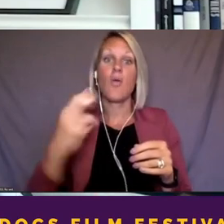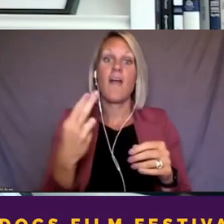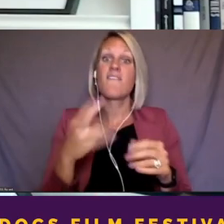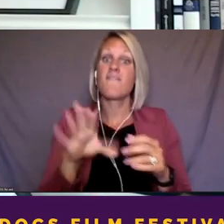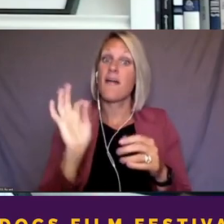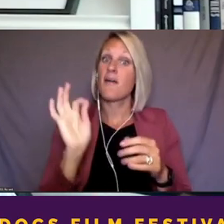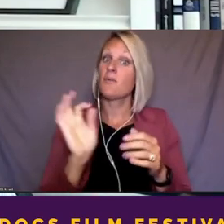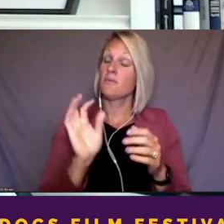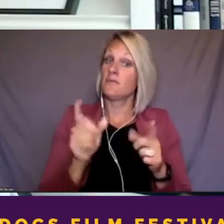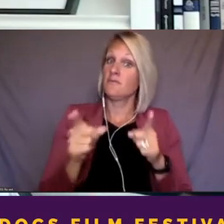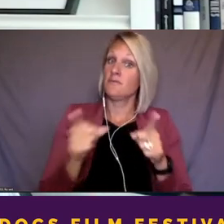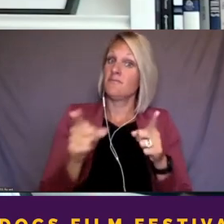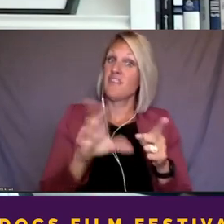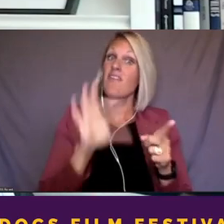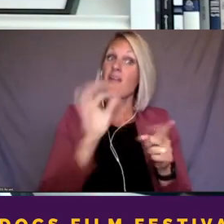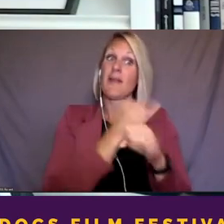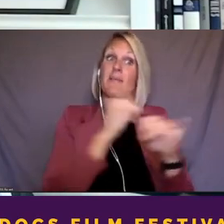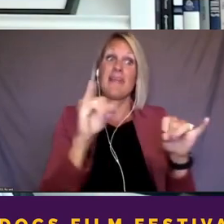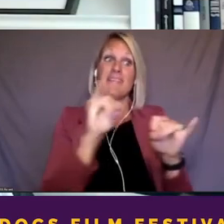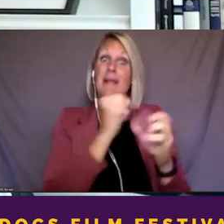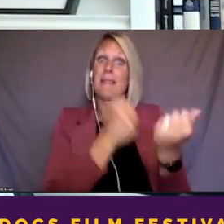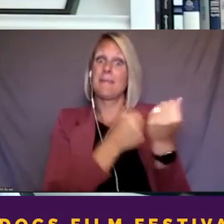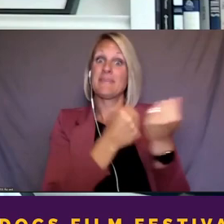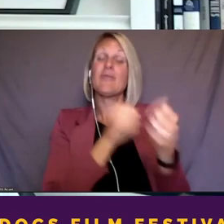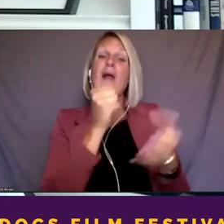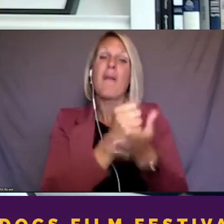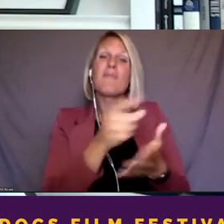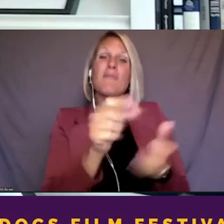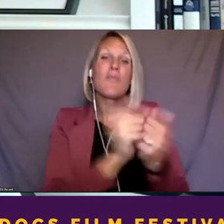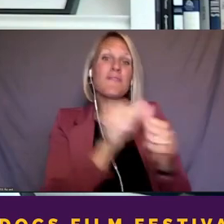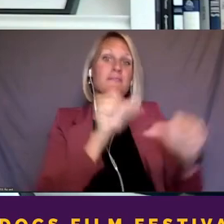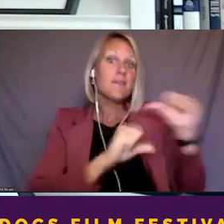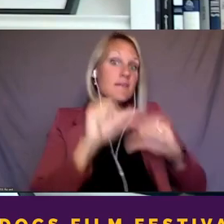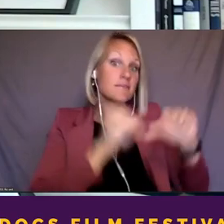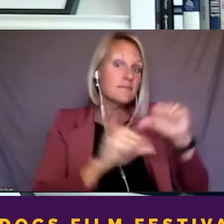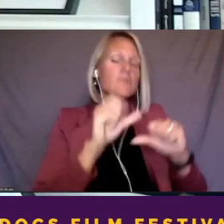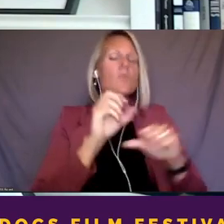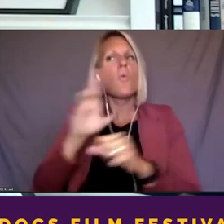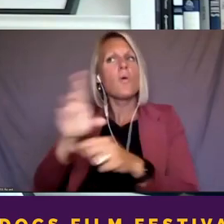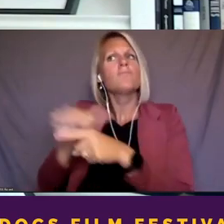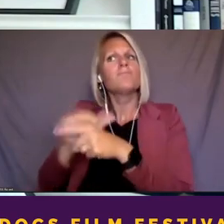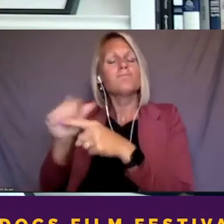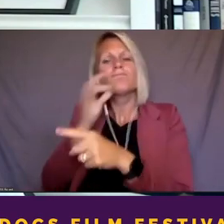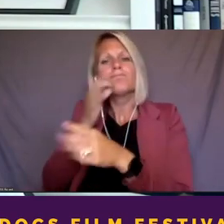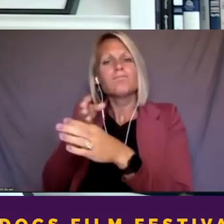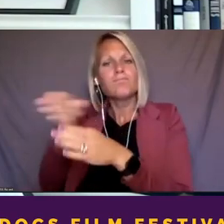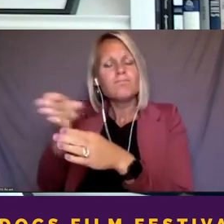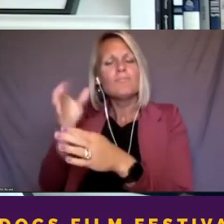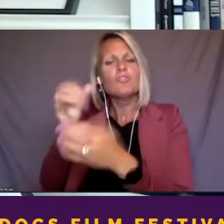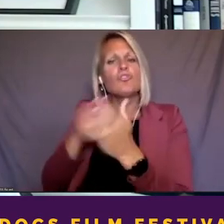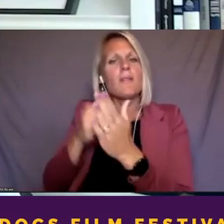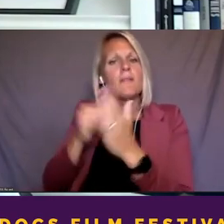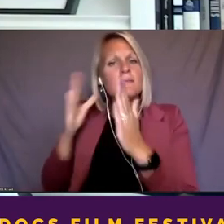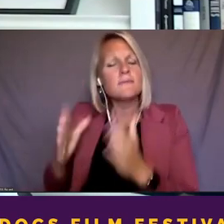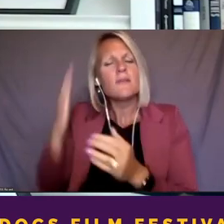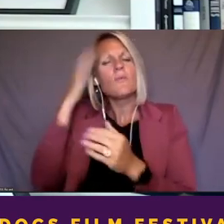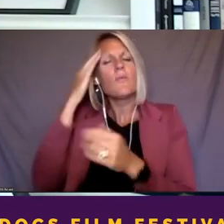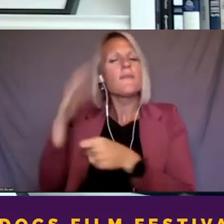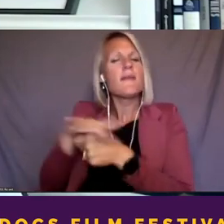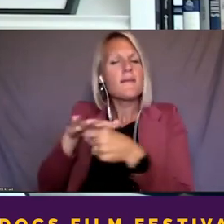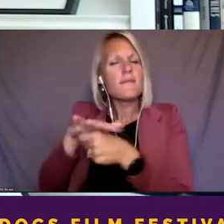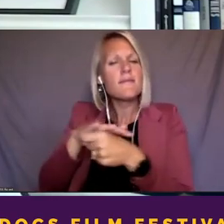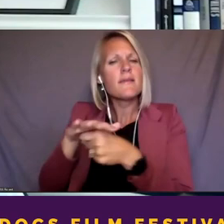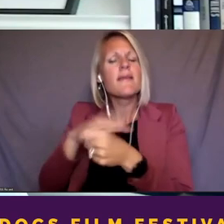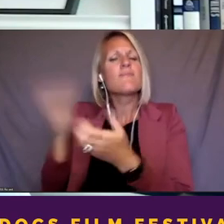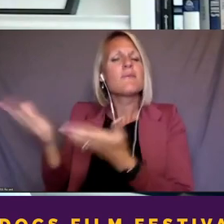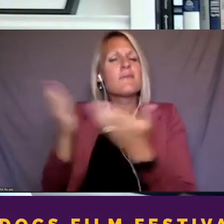with the science, or it's finding trained journalists who know the area and bring an objectivity and a